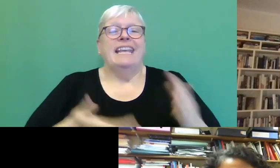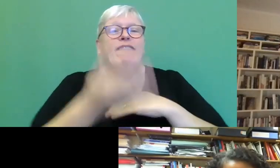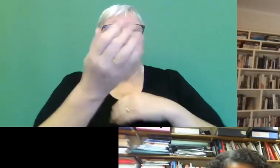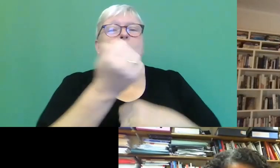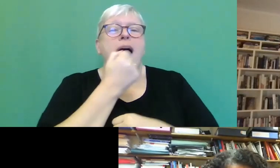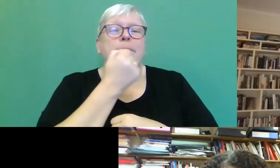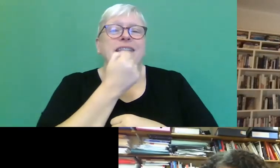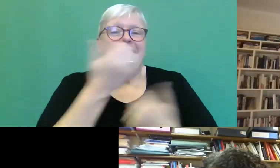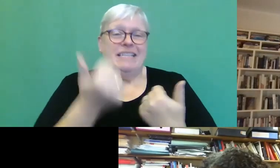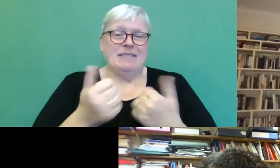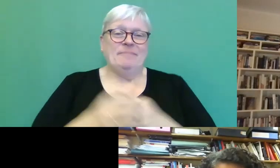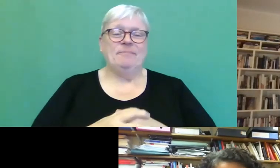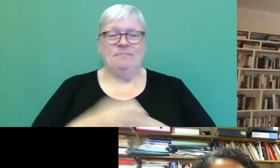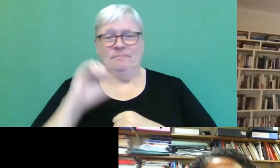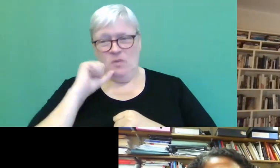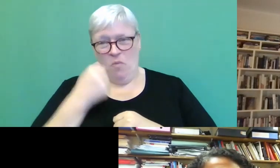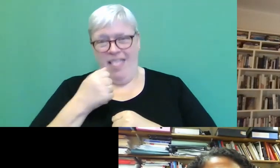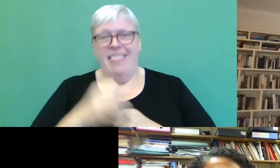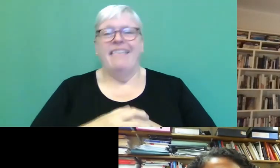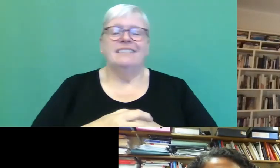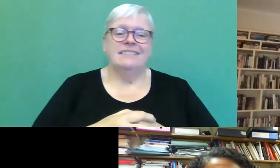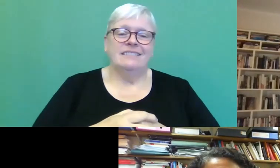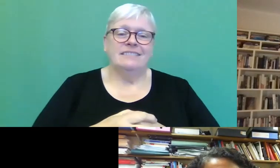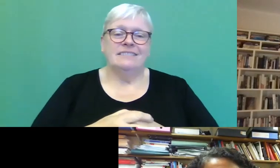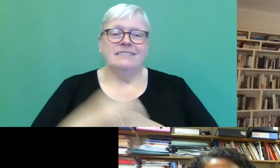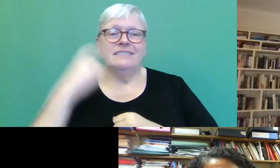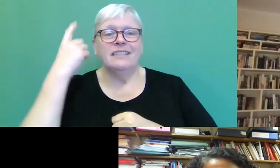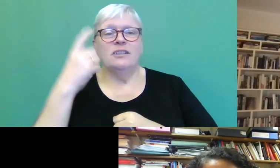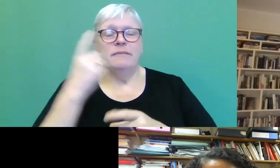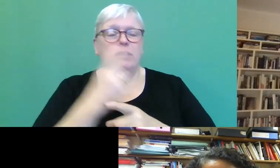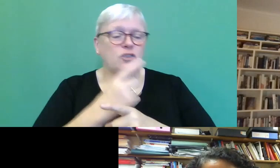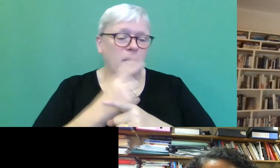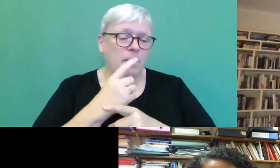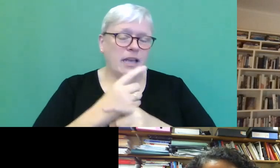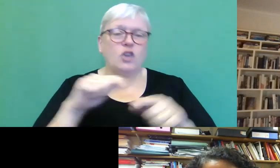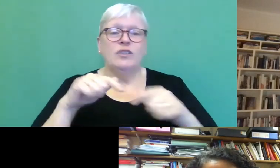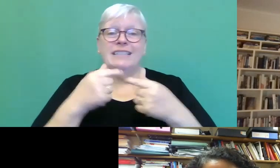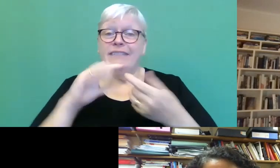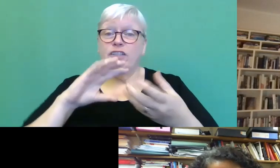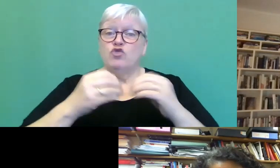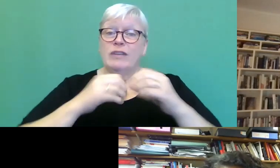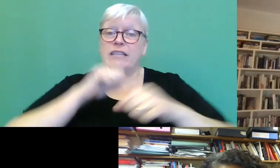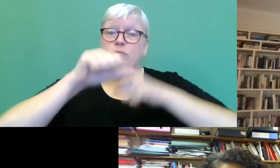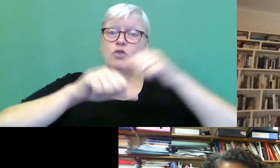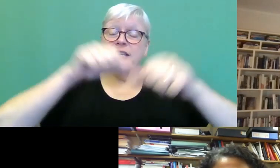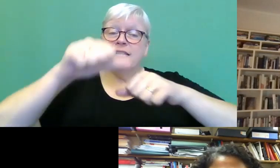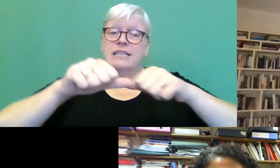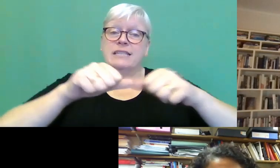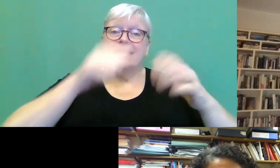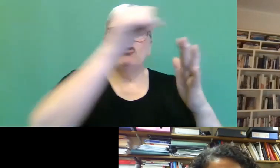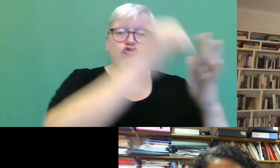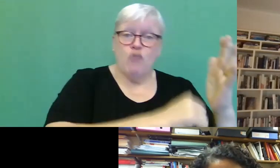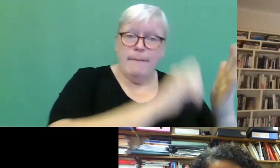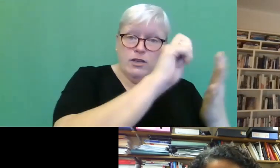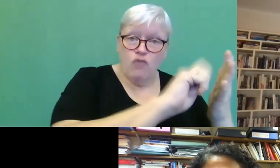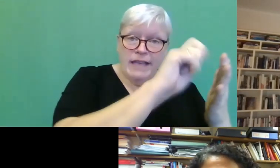Okay. Okay. Will do. Um, um, I was wondering if you could talk a little bit about the, the different creative processes involved in script writing and,